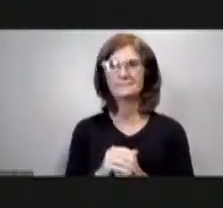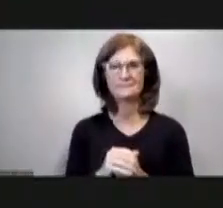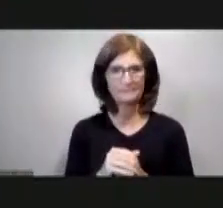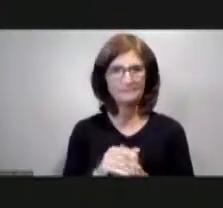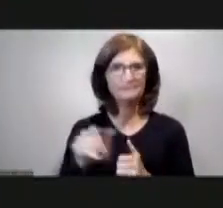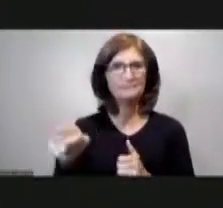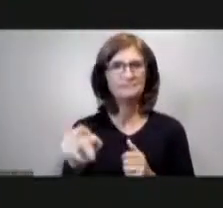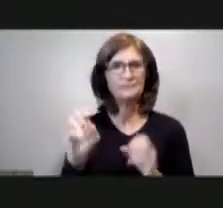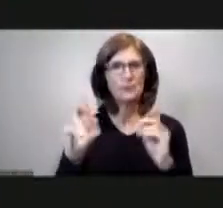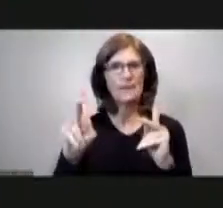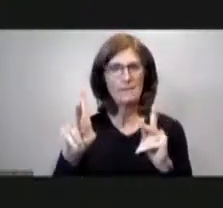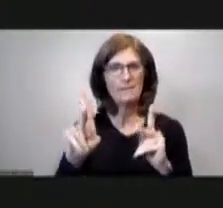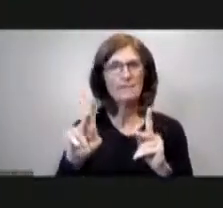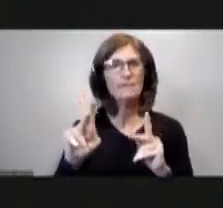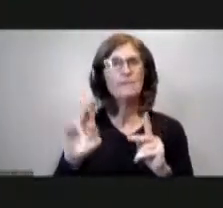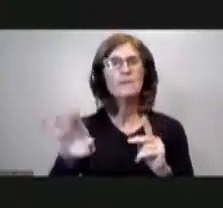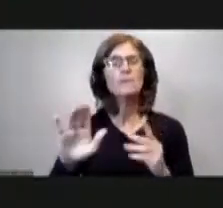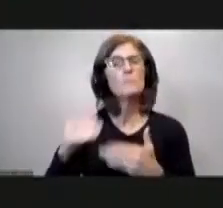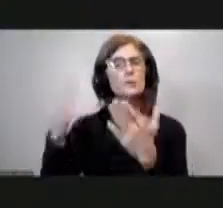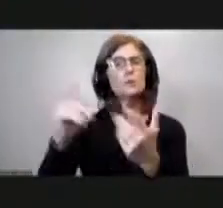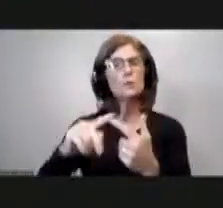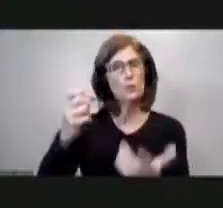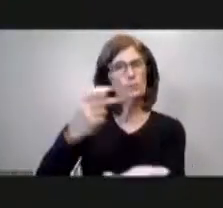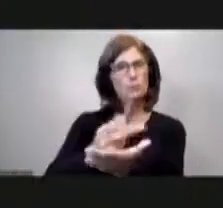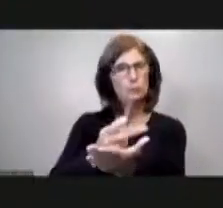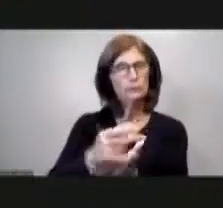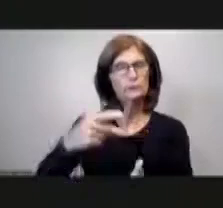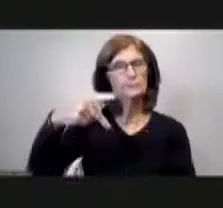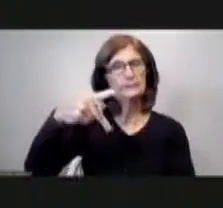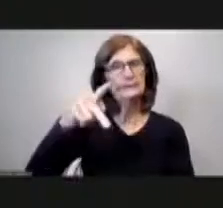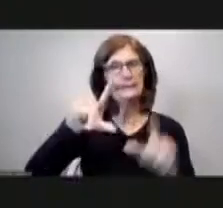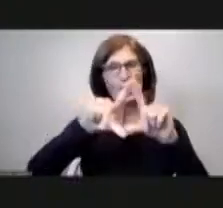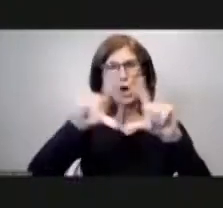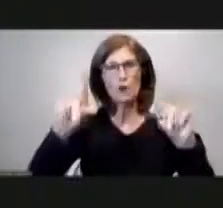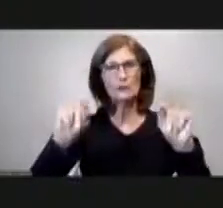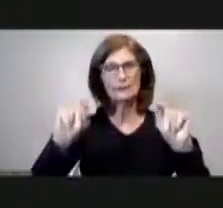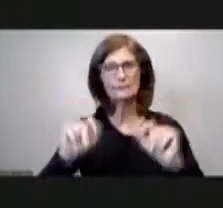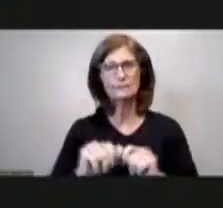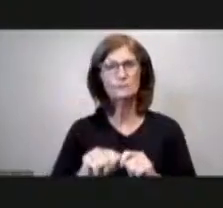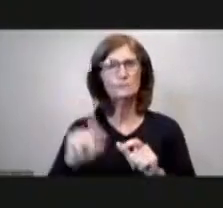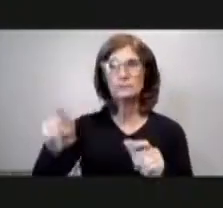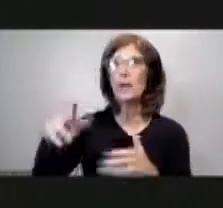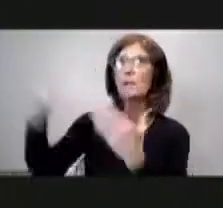are approved need a motion to approve the p cards so moved